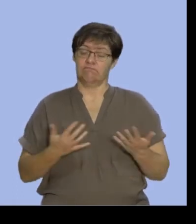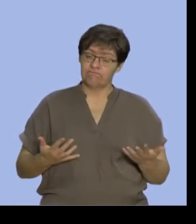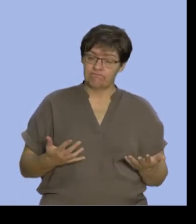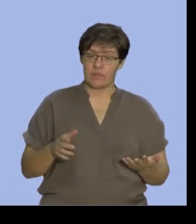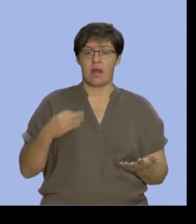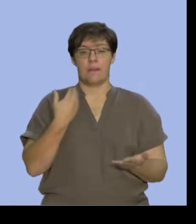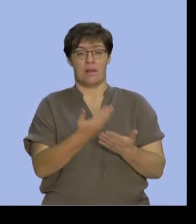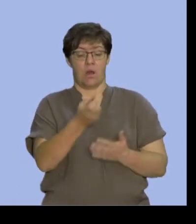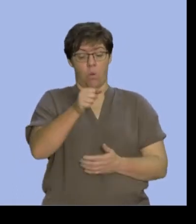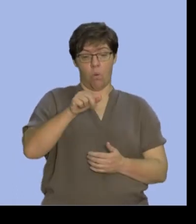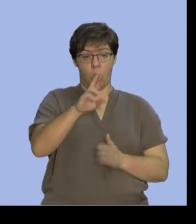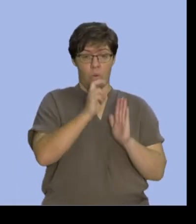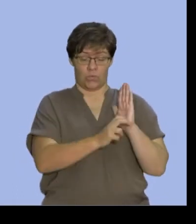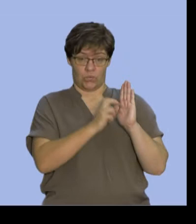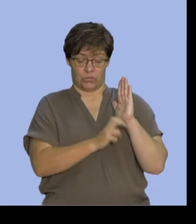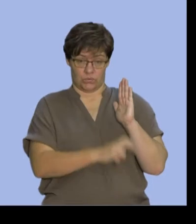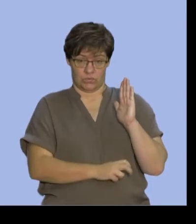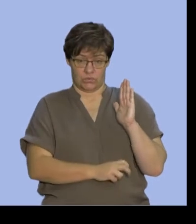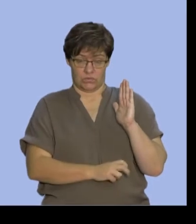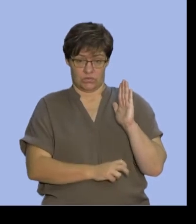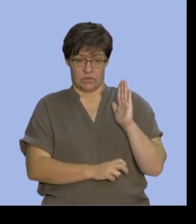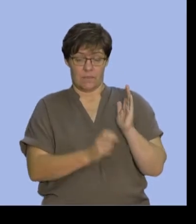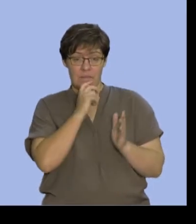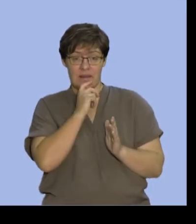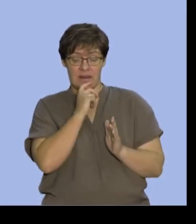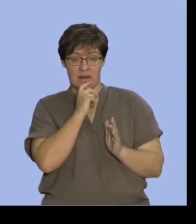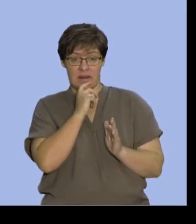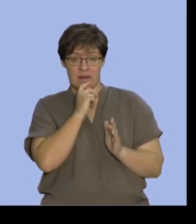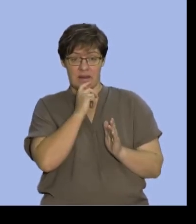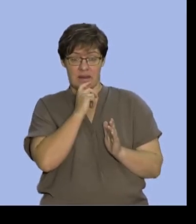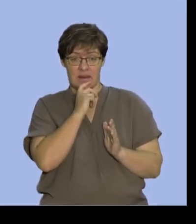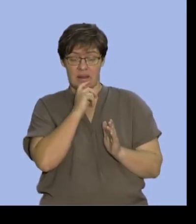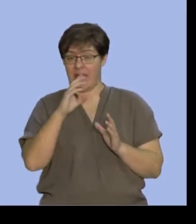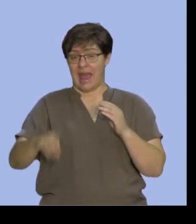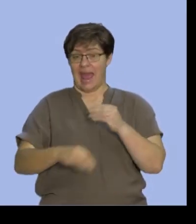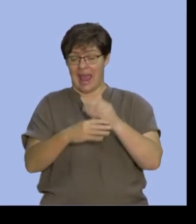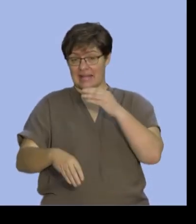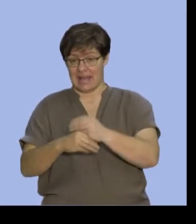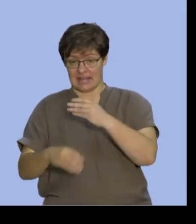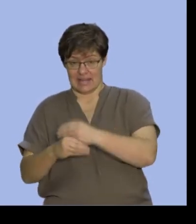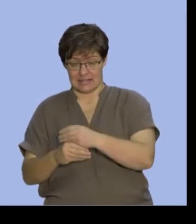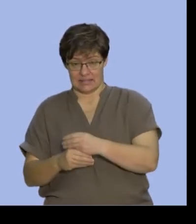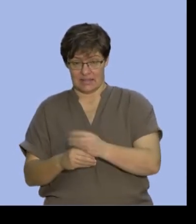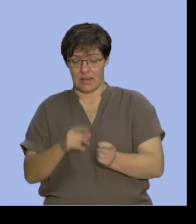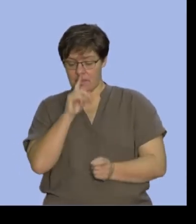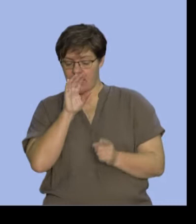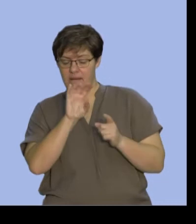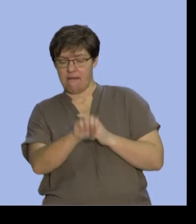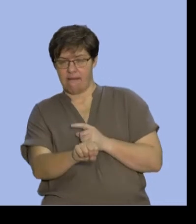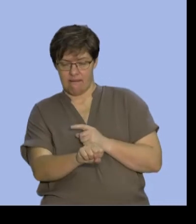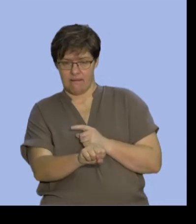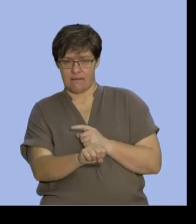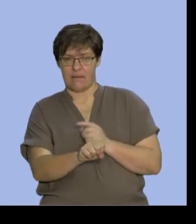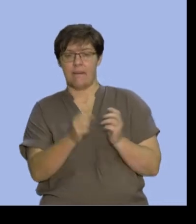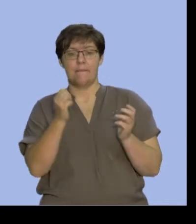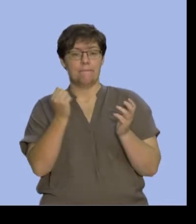OR rule, in other words, the addition rule, we need to recognize here that we've got to take